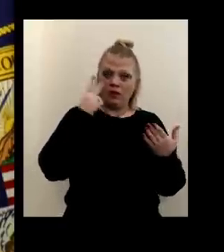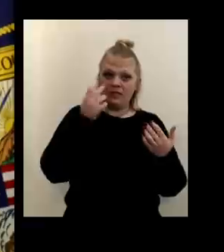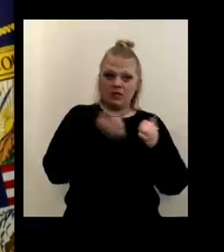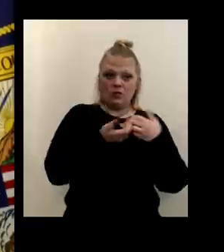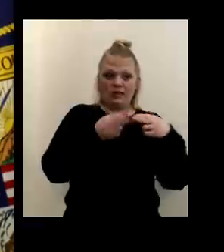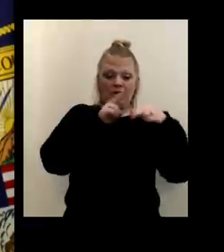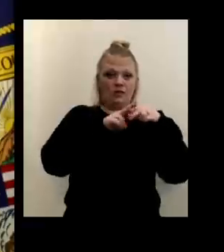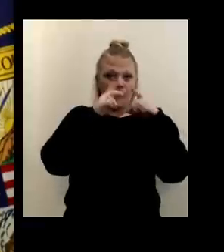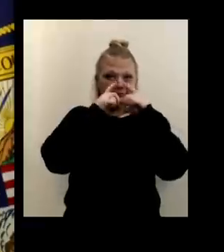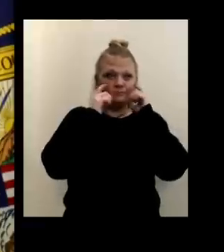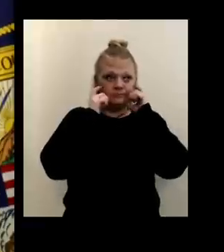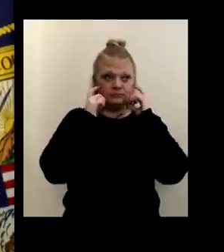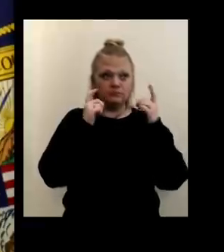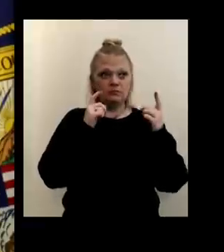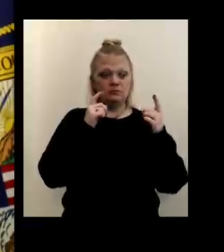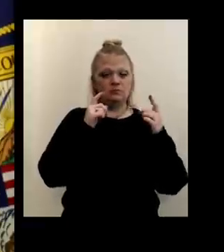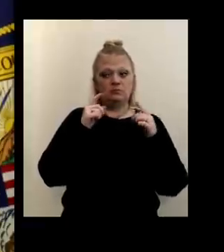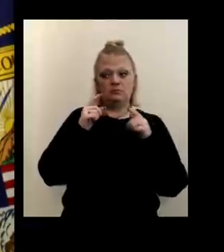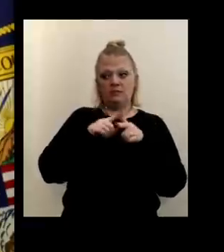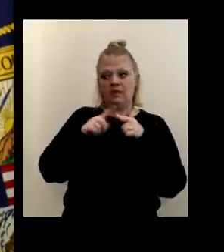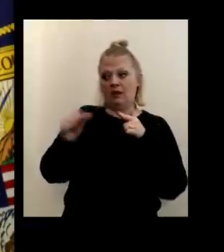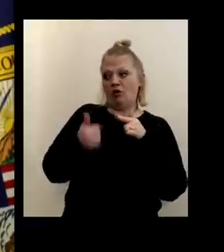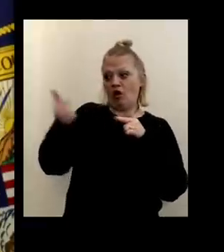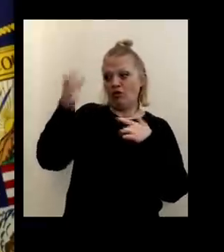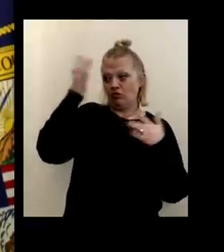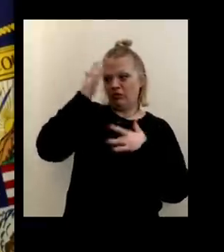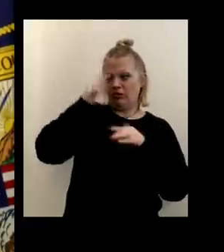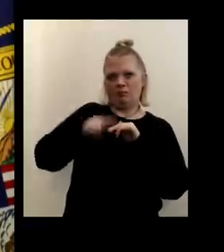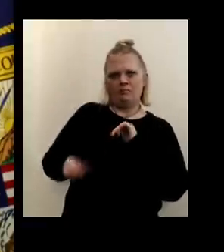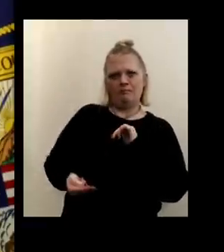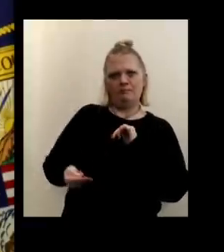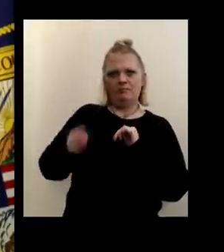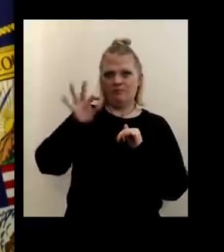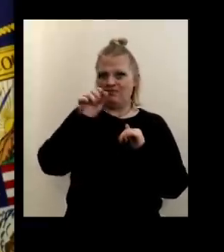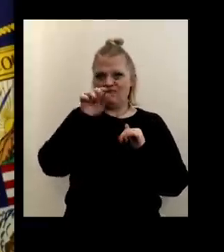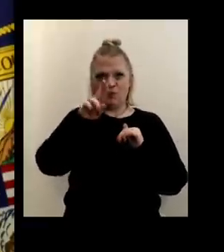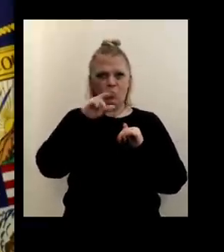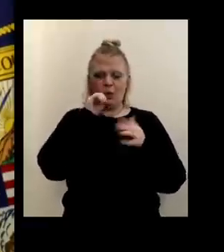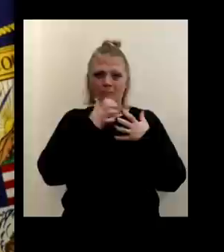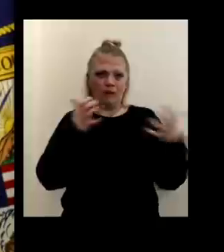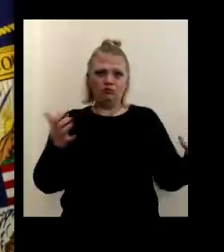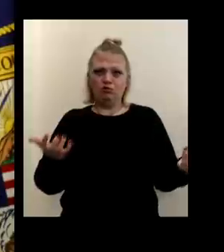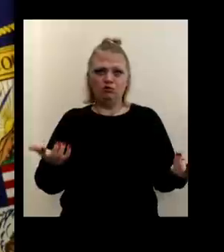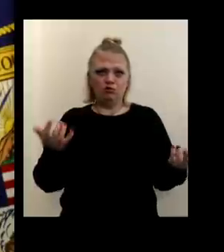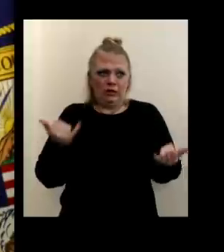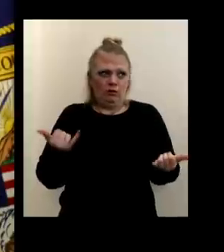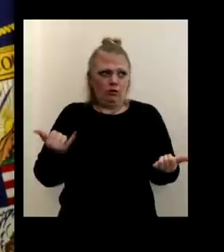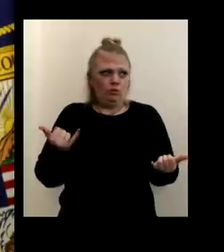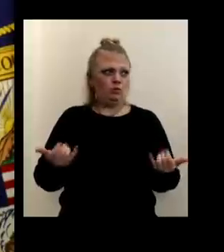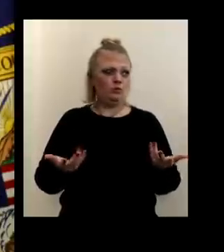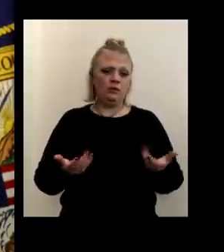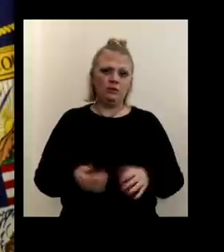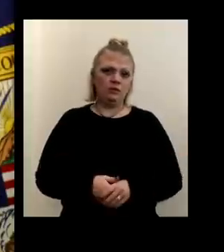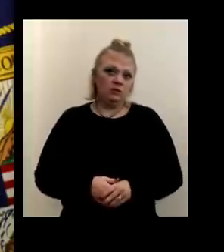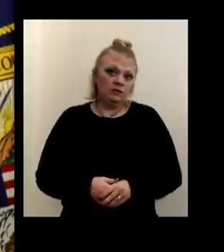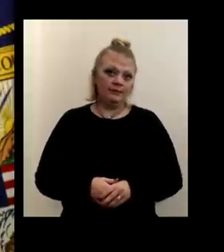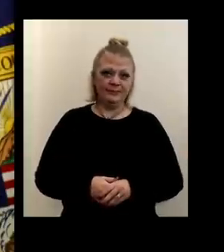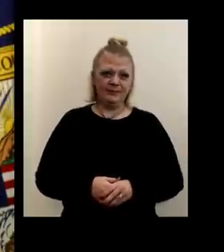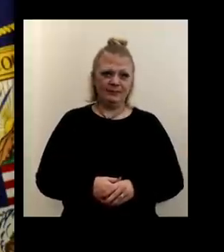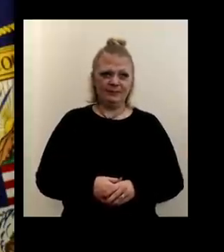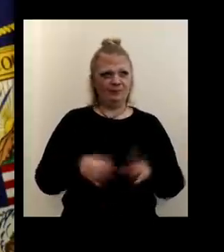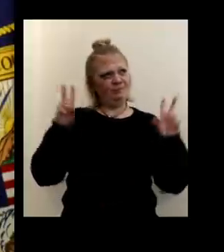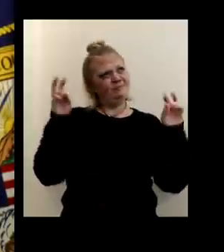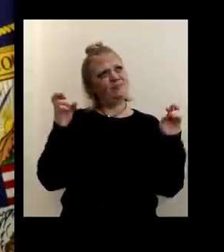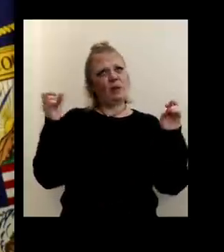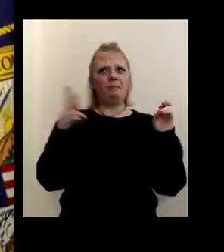in mask usage is a drop in other illnesses like the flu. We really haven't had much flu to talk about in this region. Uh, so I don't know what